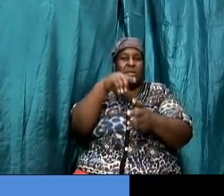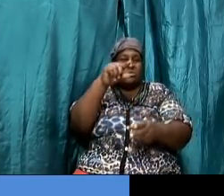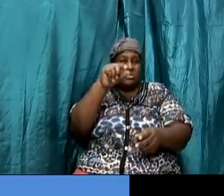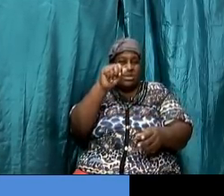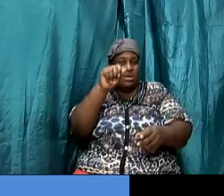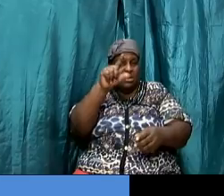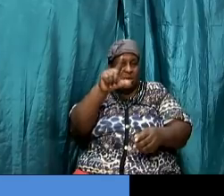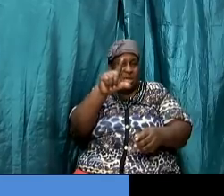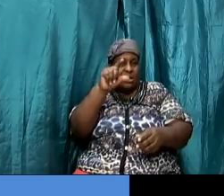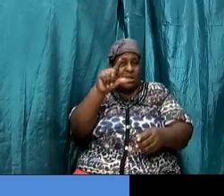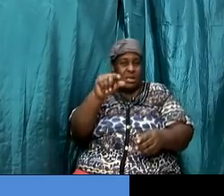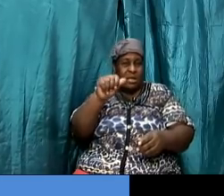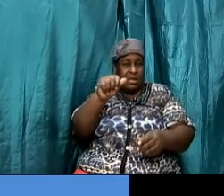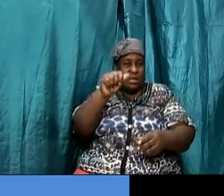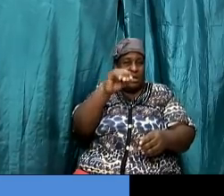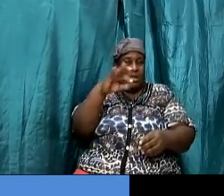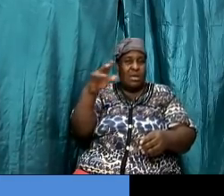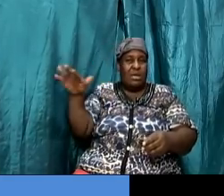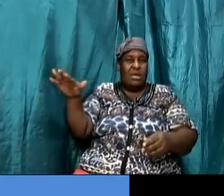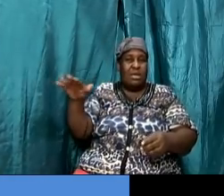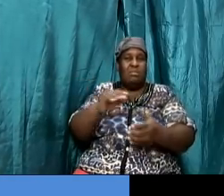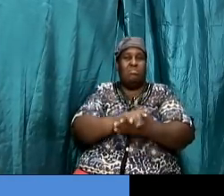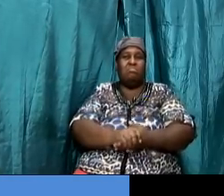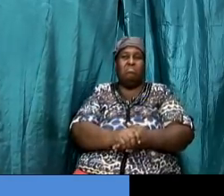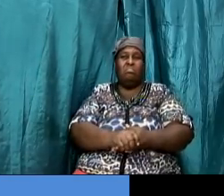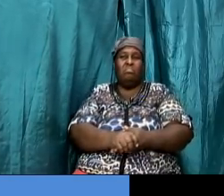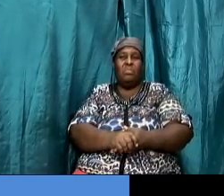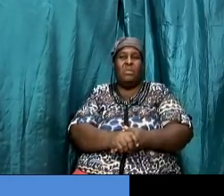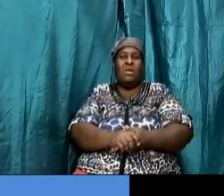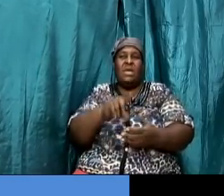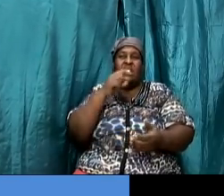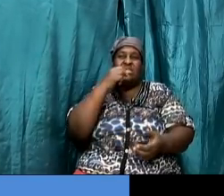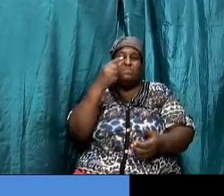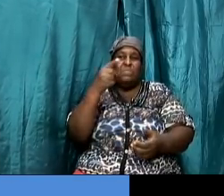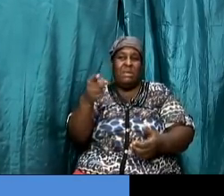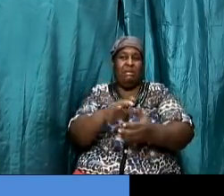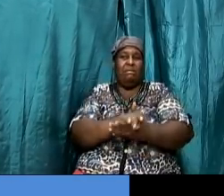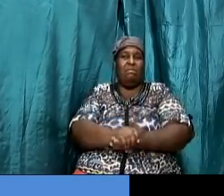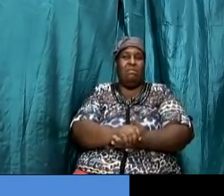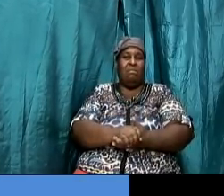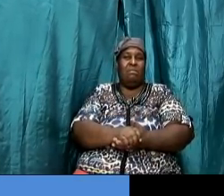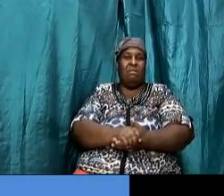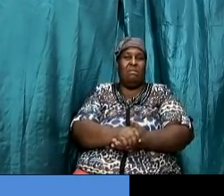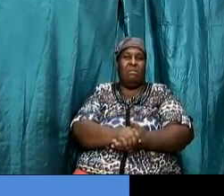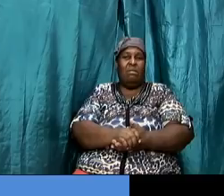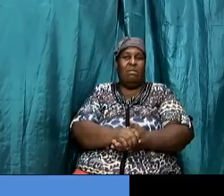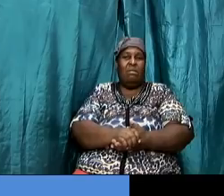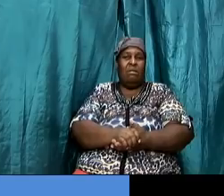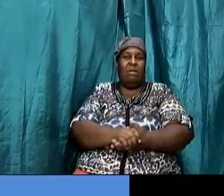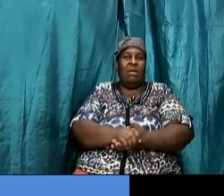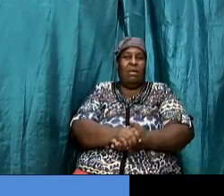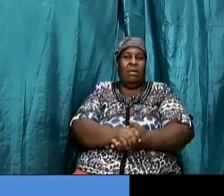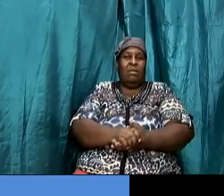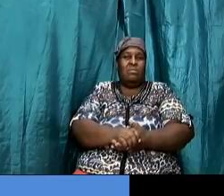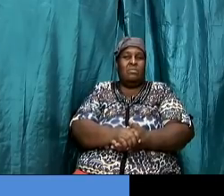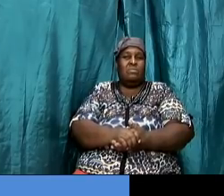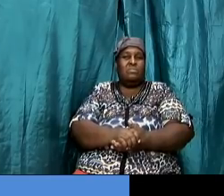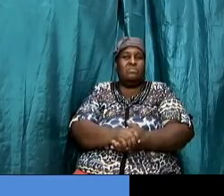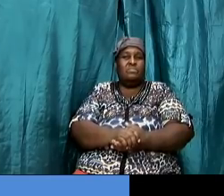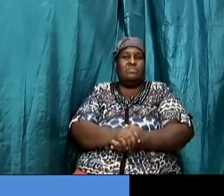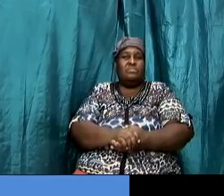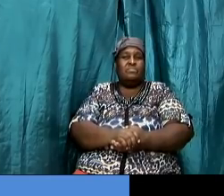he brought out an allegory and we're going to read that in galatians chapter 4 verse 21 to 31